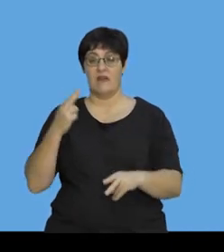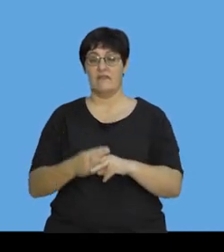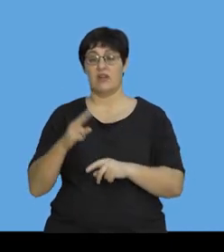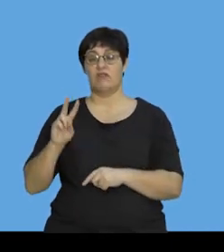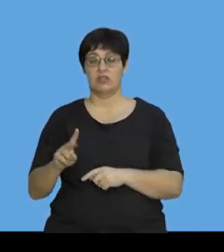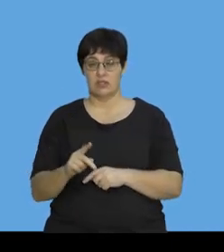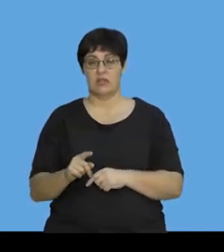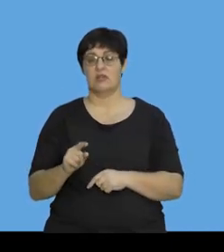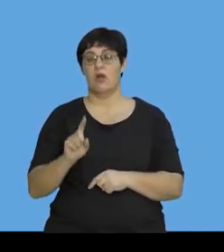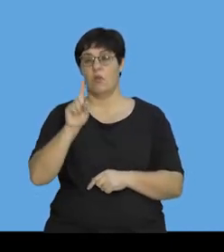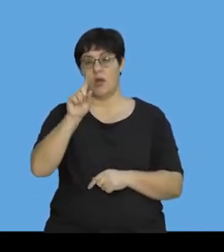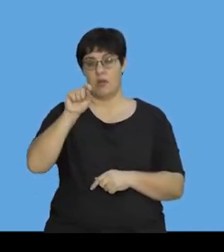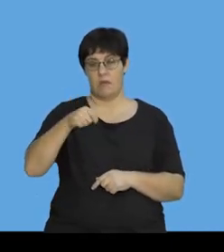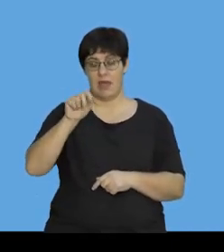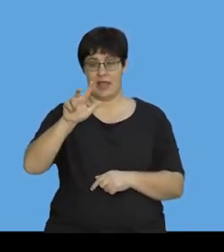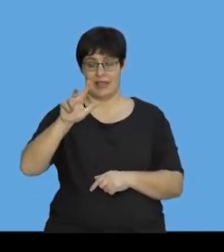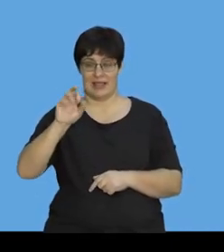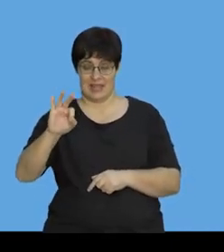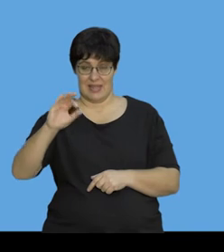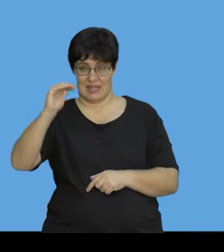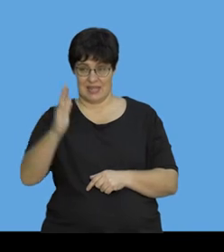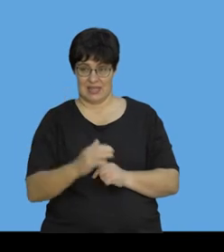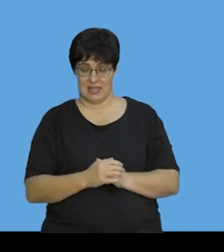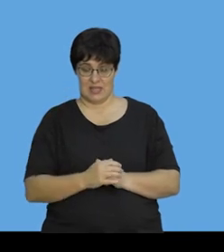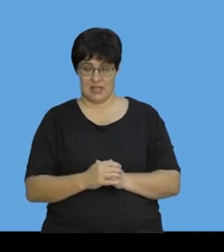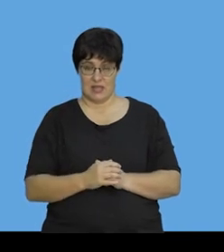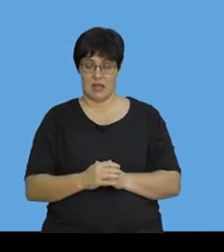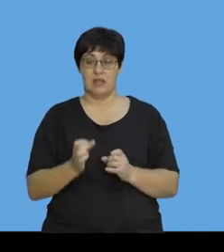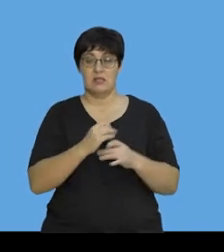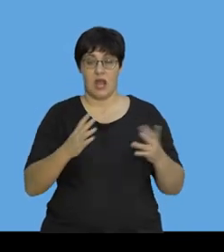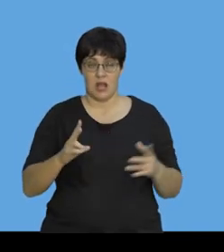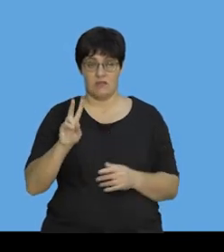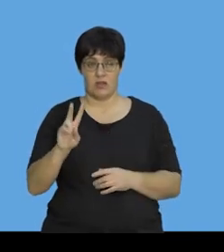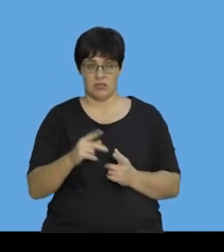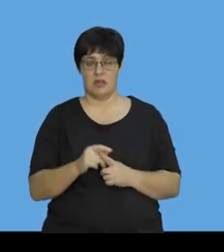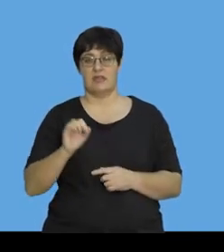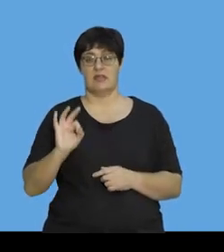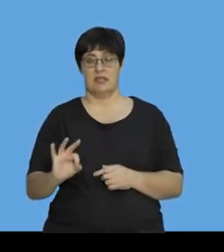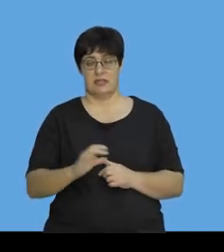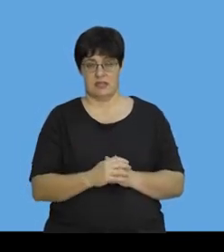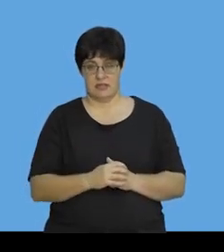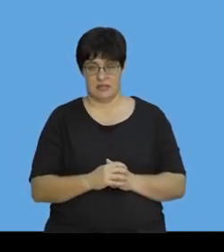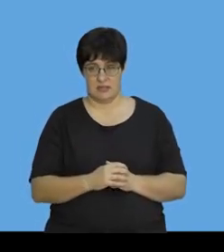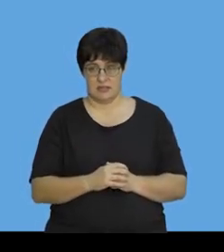Final velocity was 1,83. Initial velocity was 3.